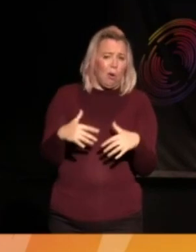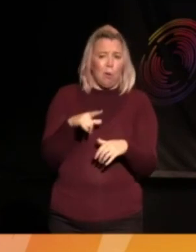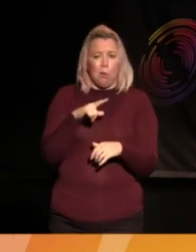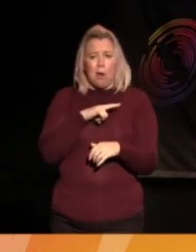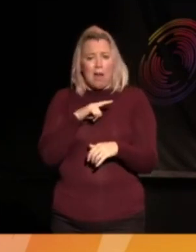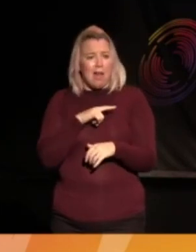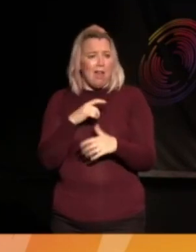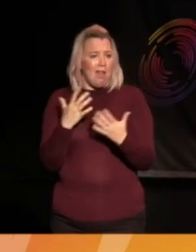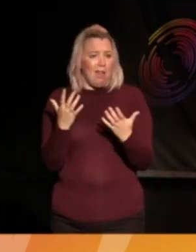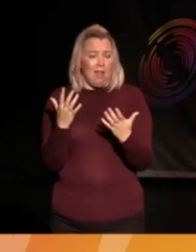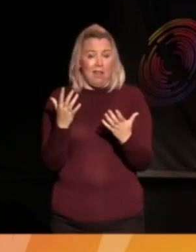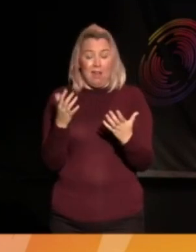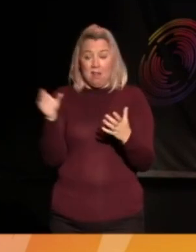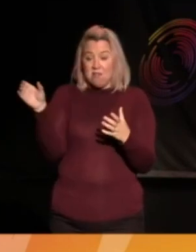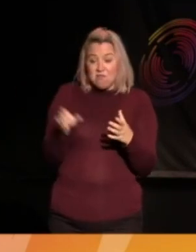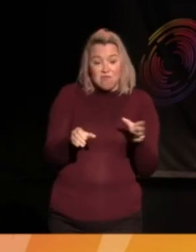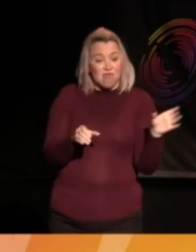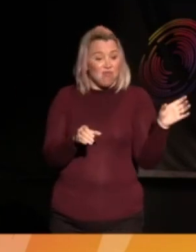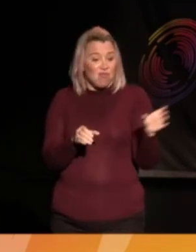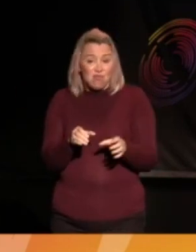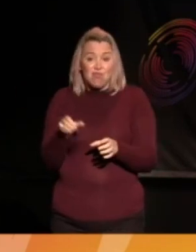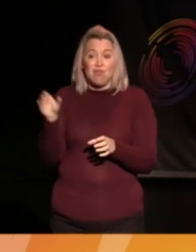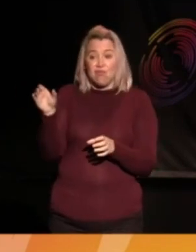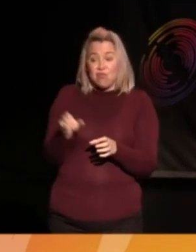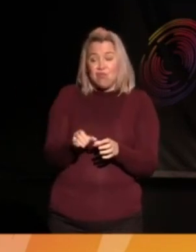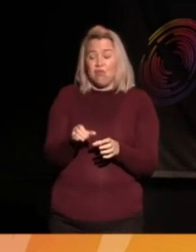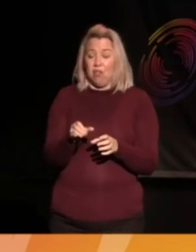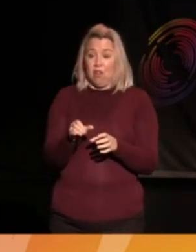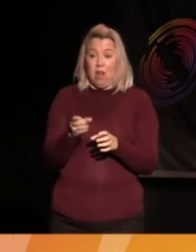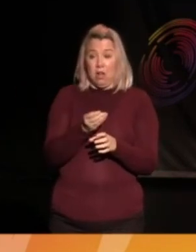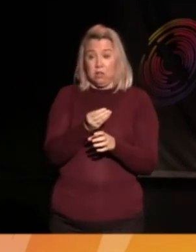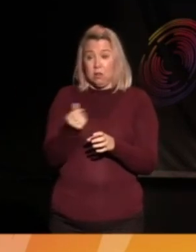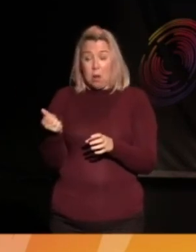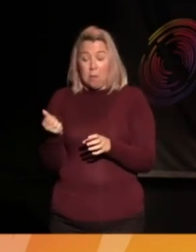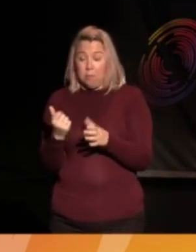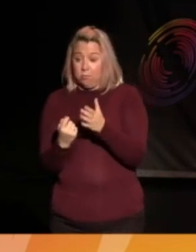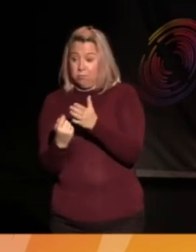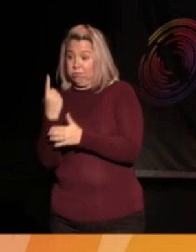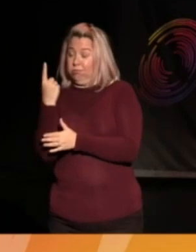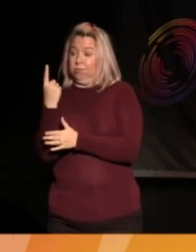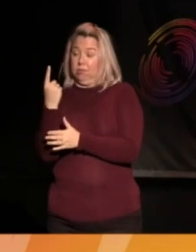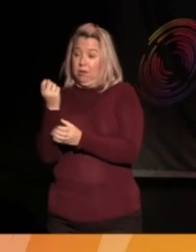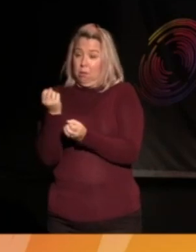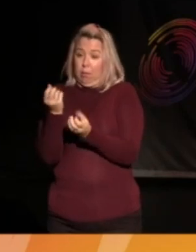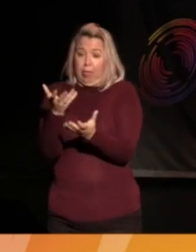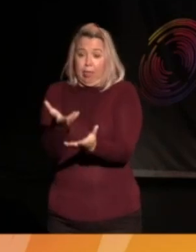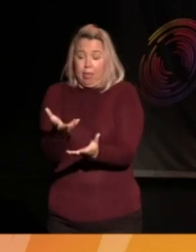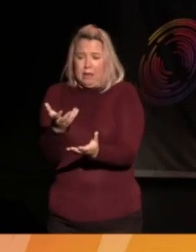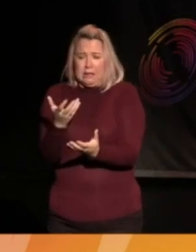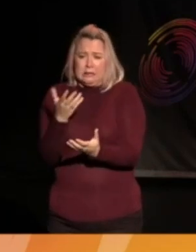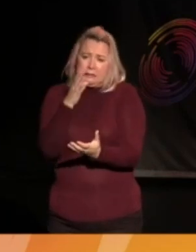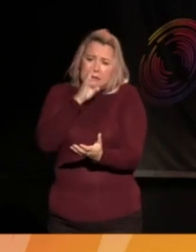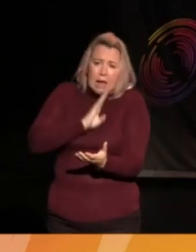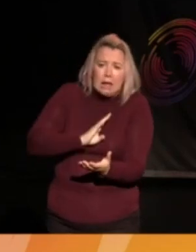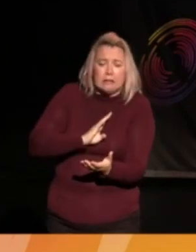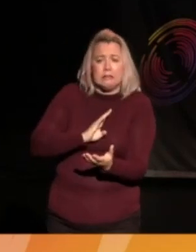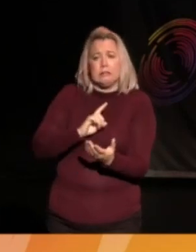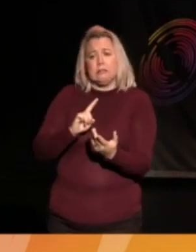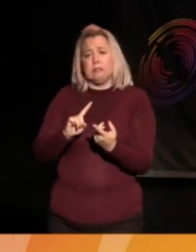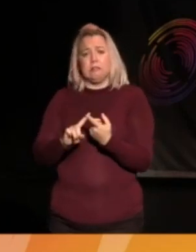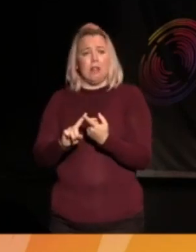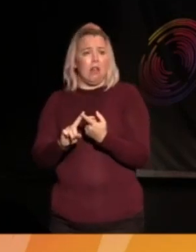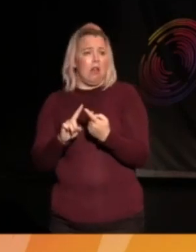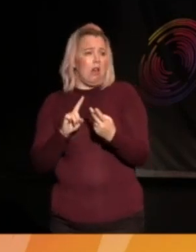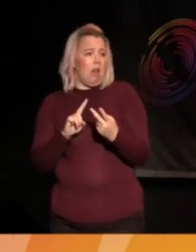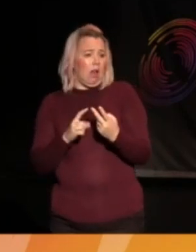had some very severe and extreme moments of sadness. You know, probably the